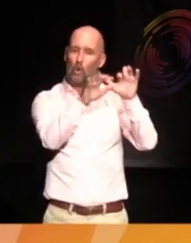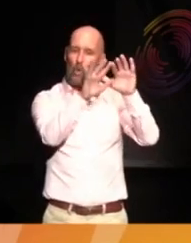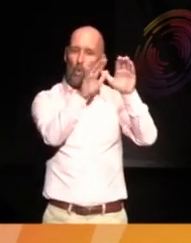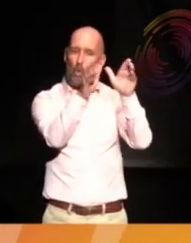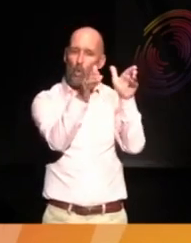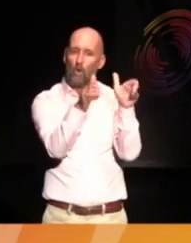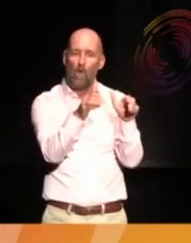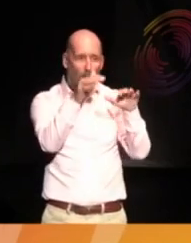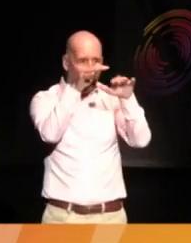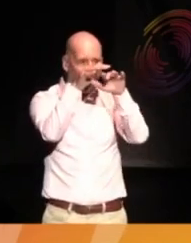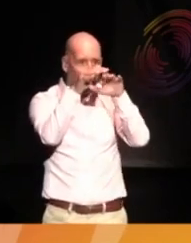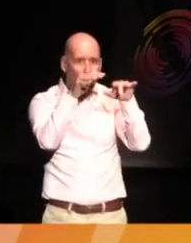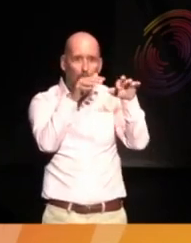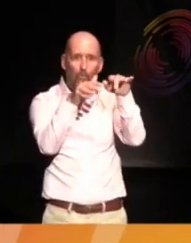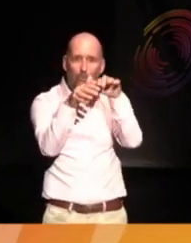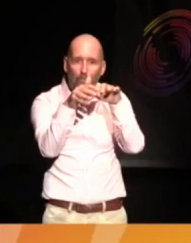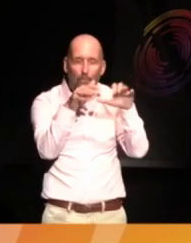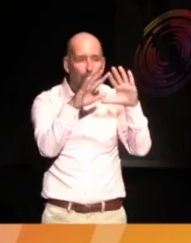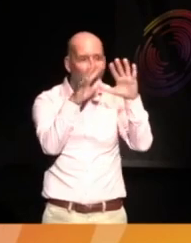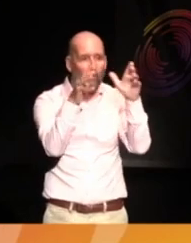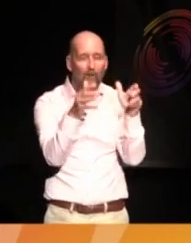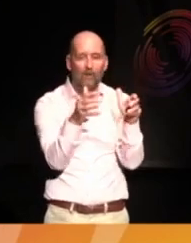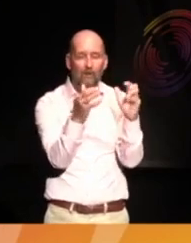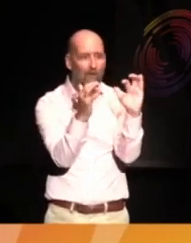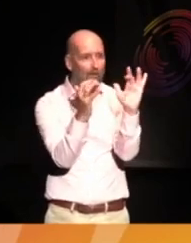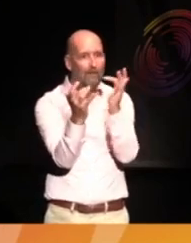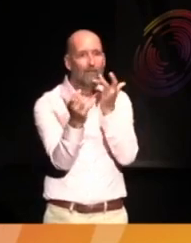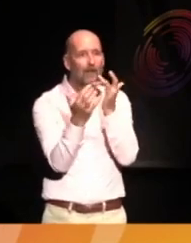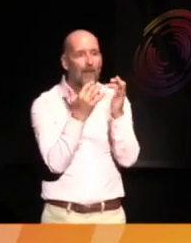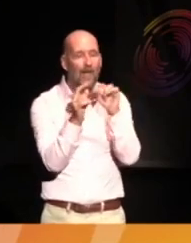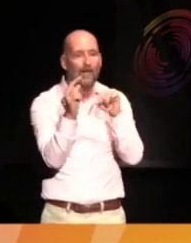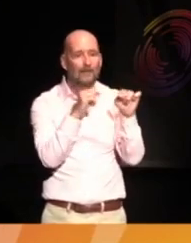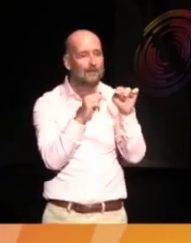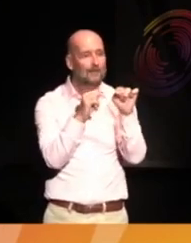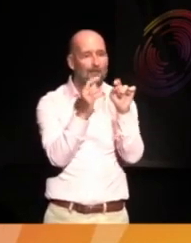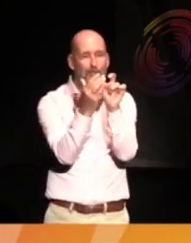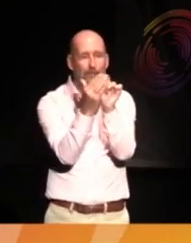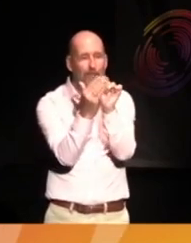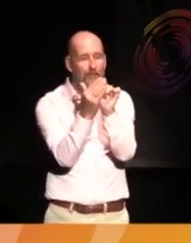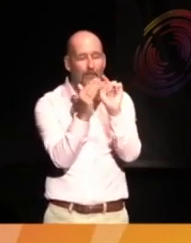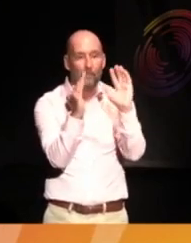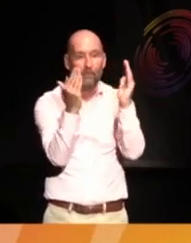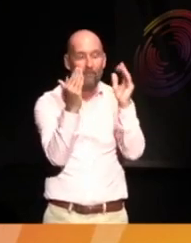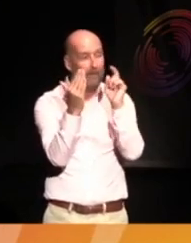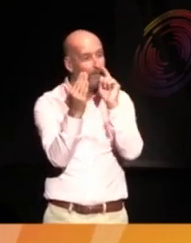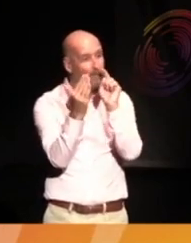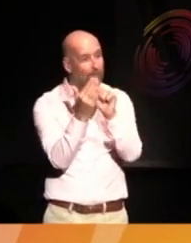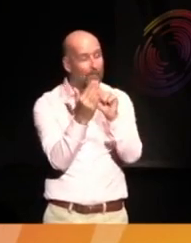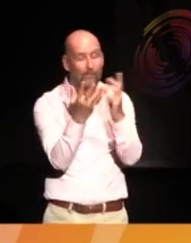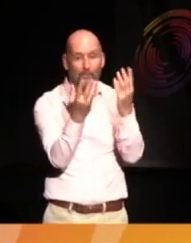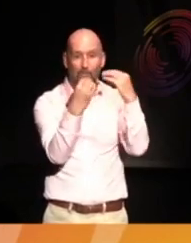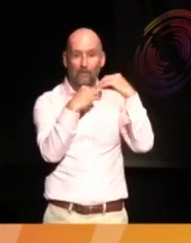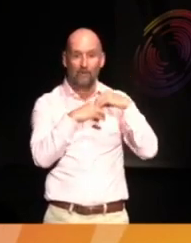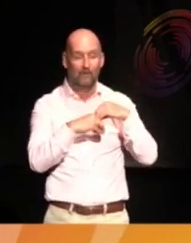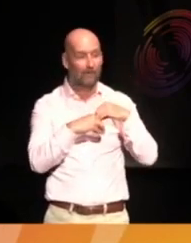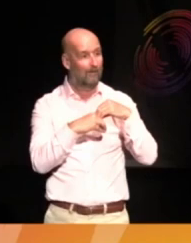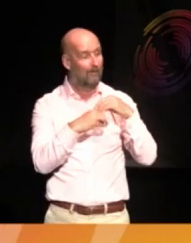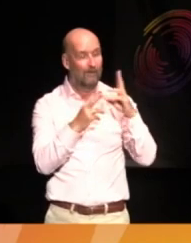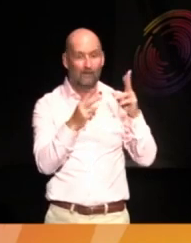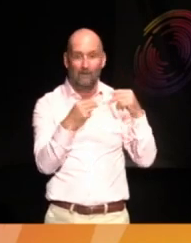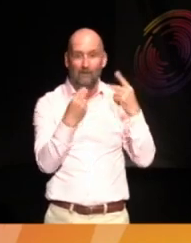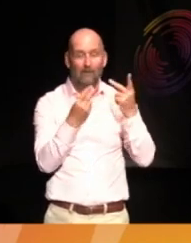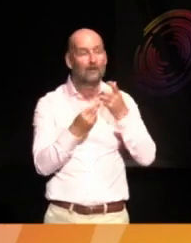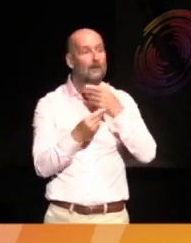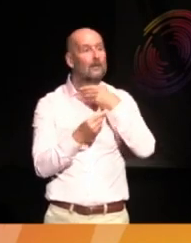its understanding against the glass. Pecks at its reflection, ingests it, throws back its